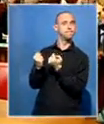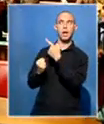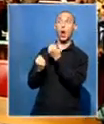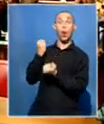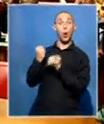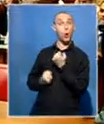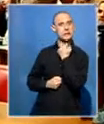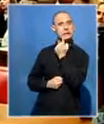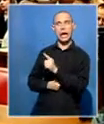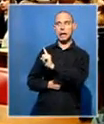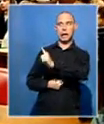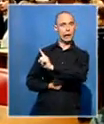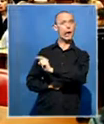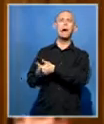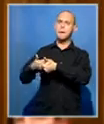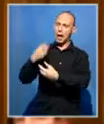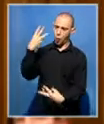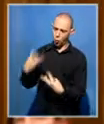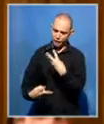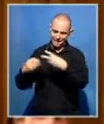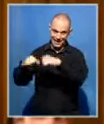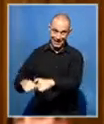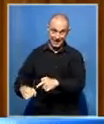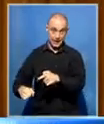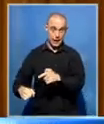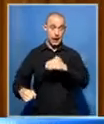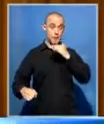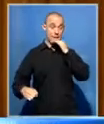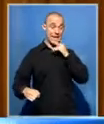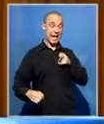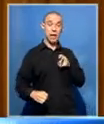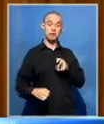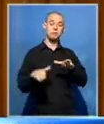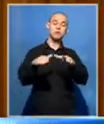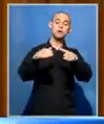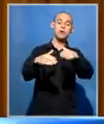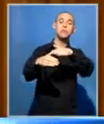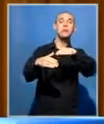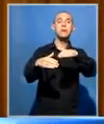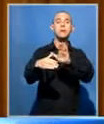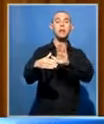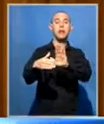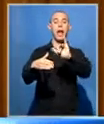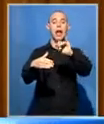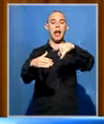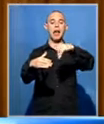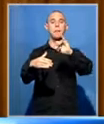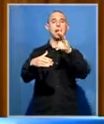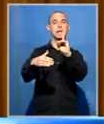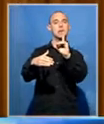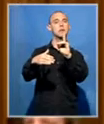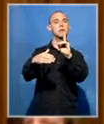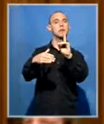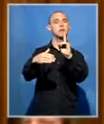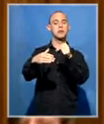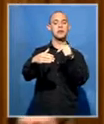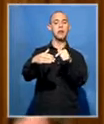and could affect public confidence in it. Given that IPIT's function is to investigate complaints of misconduct by the SAPs and